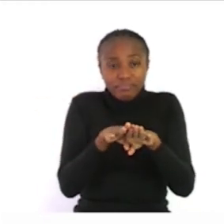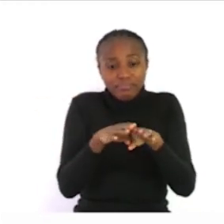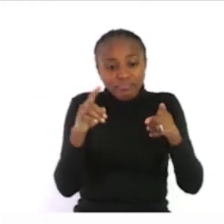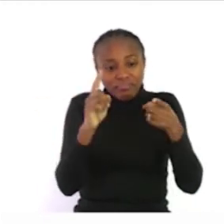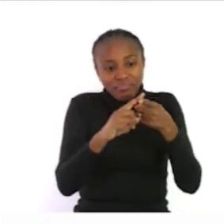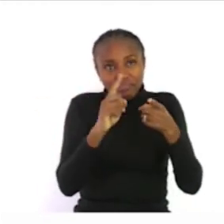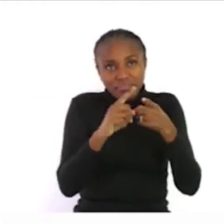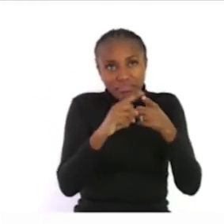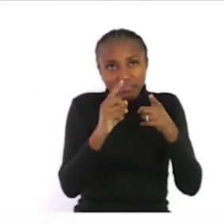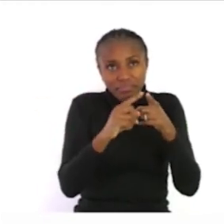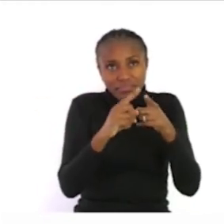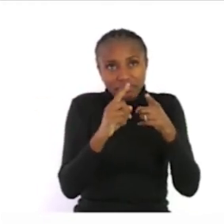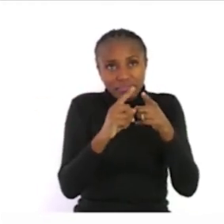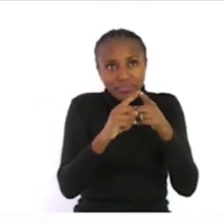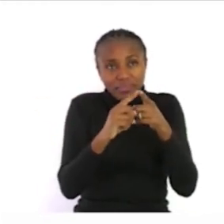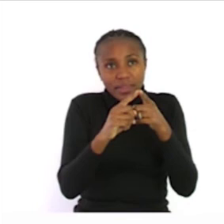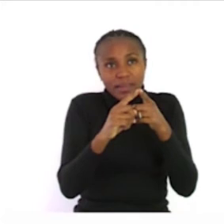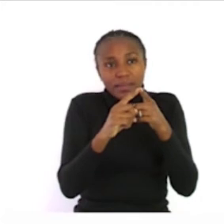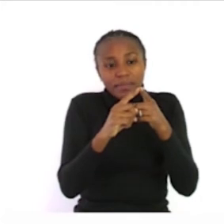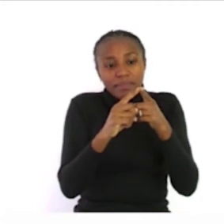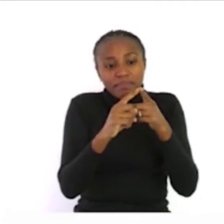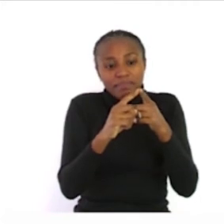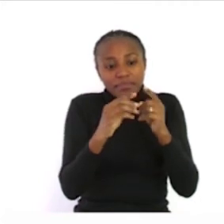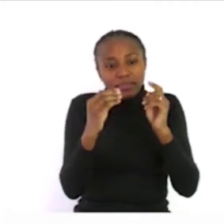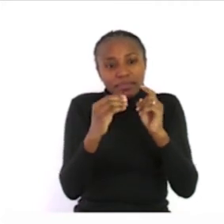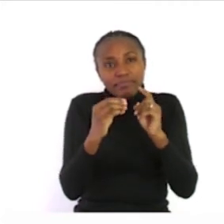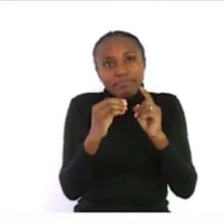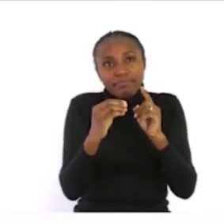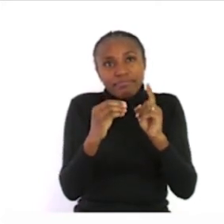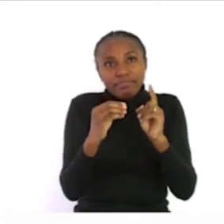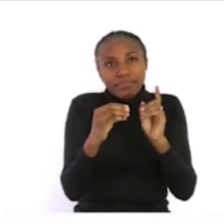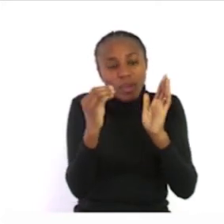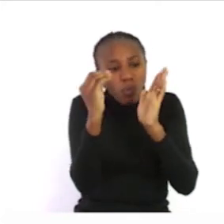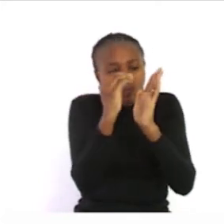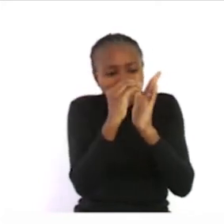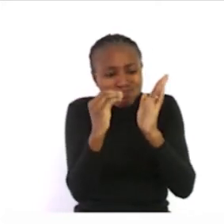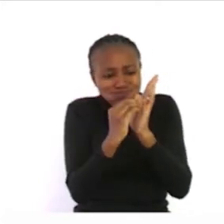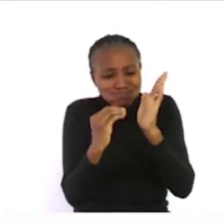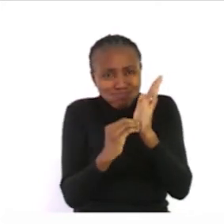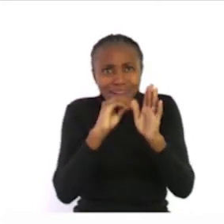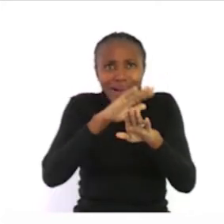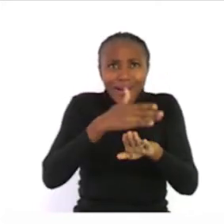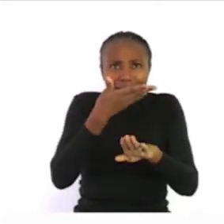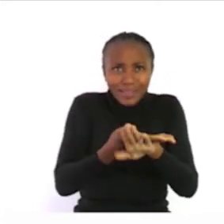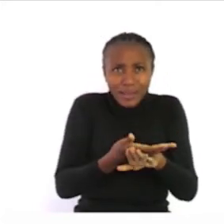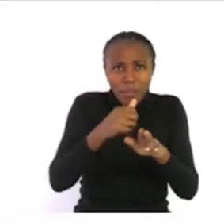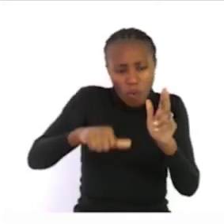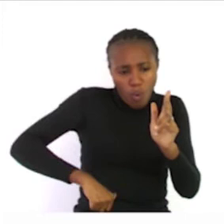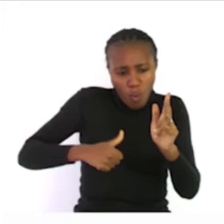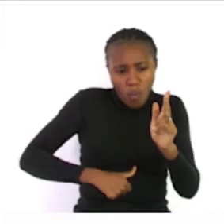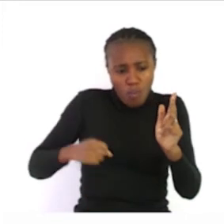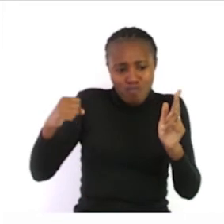the questions together question 1 you list examples of communicable